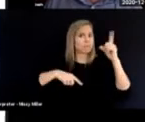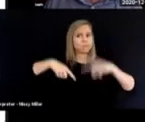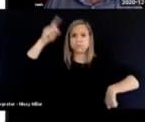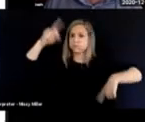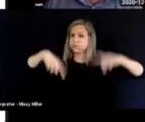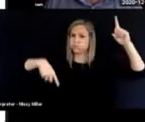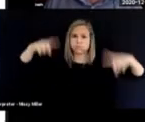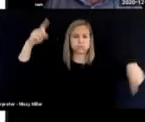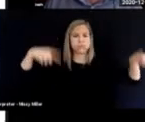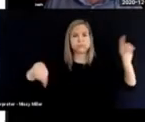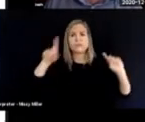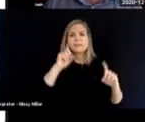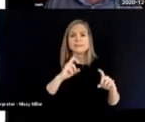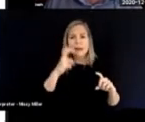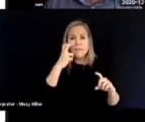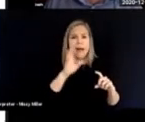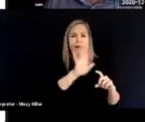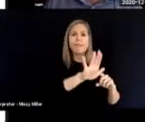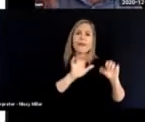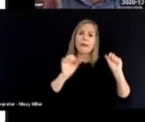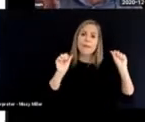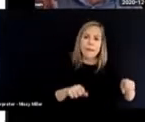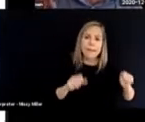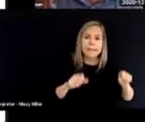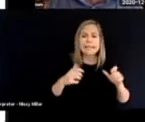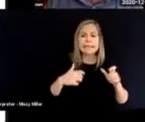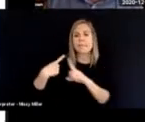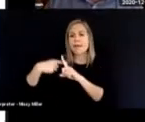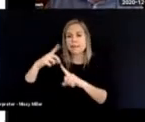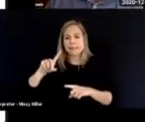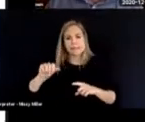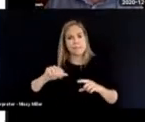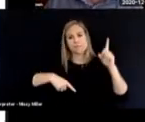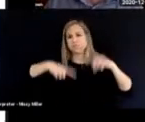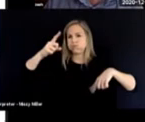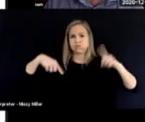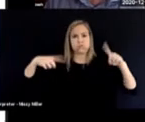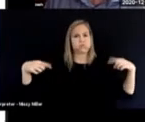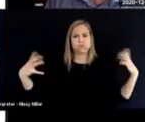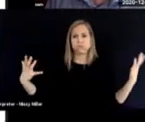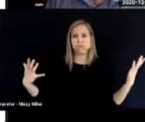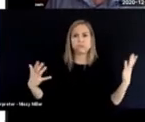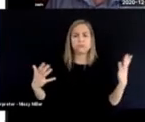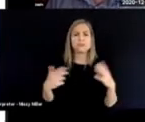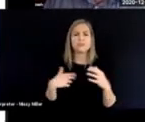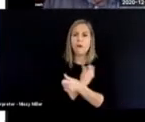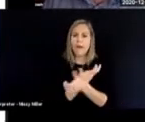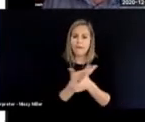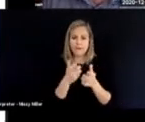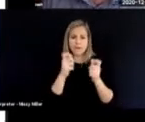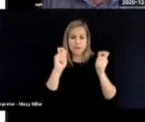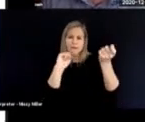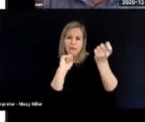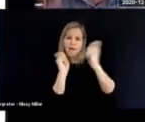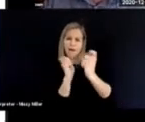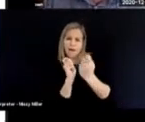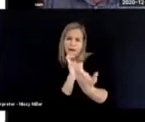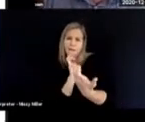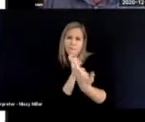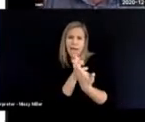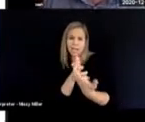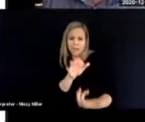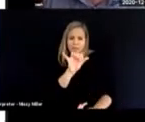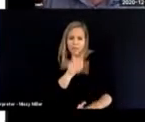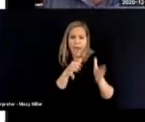uh, ability and disability. And everything is going to have to be tweaked to make it right for